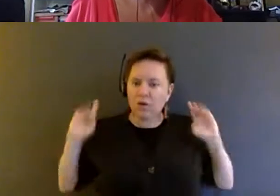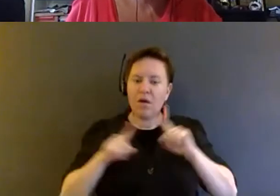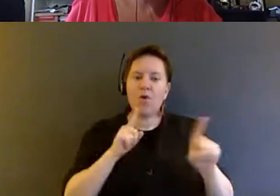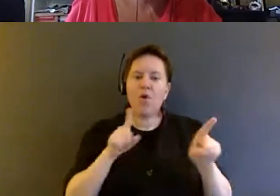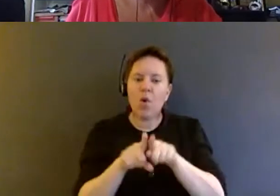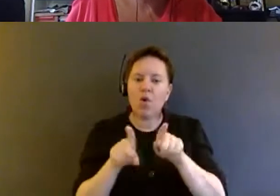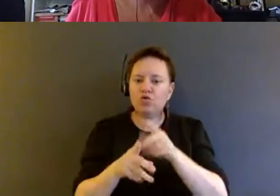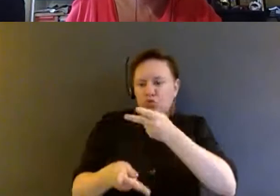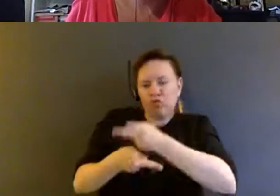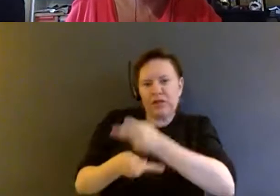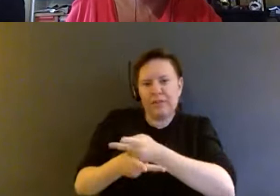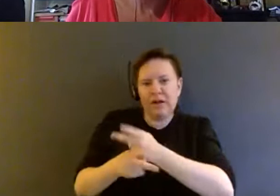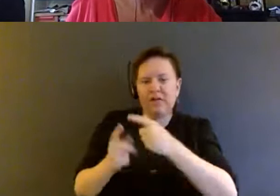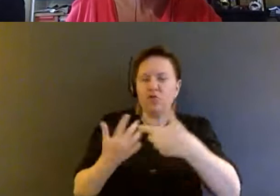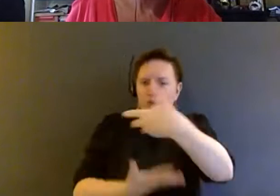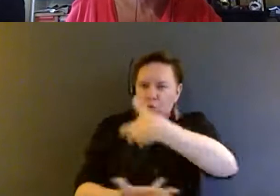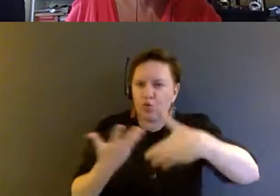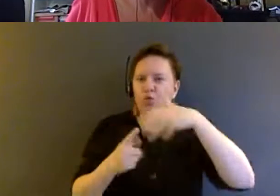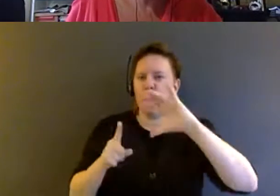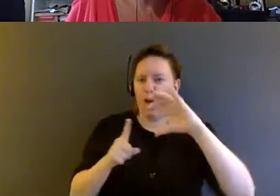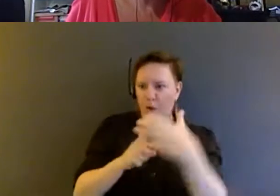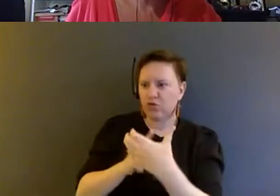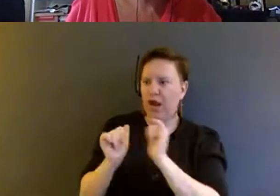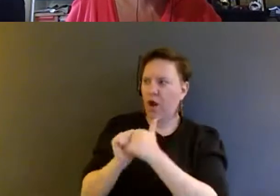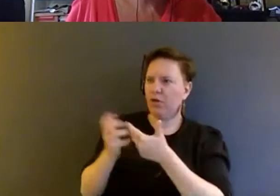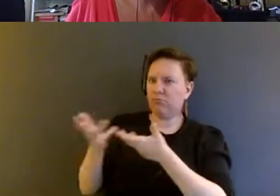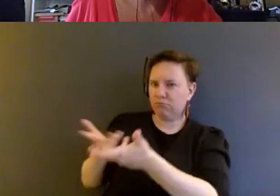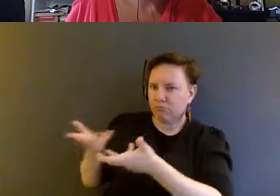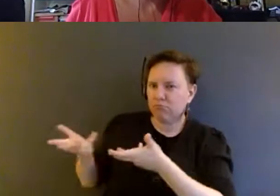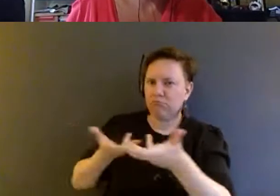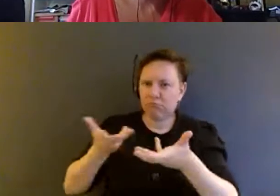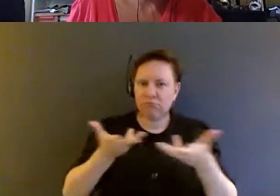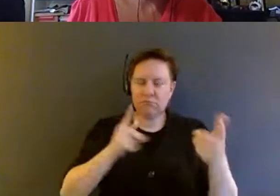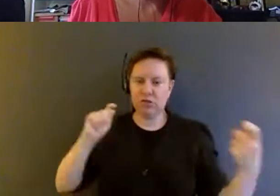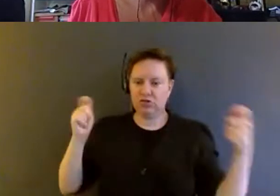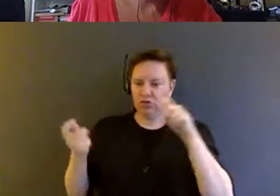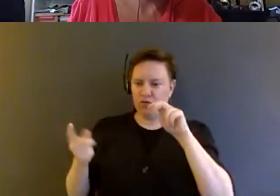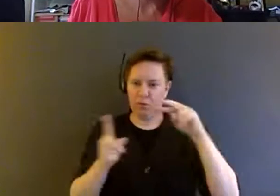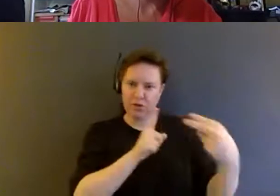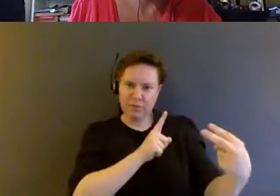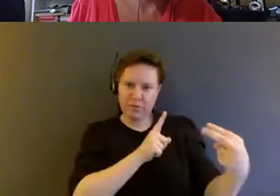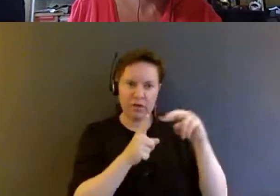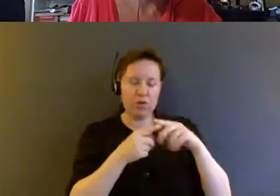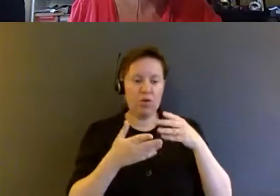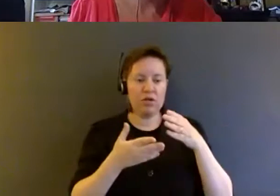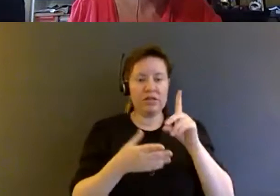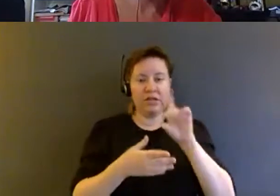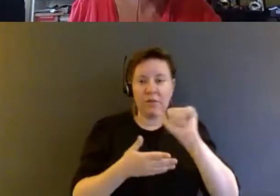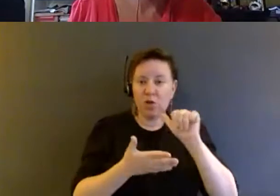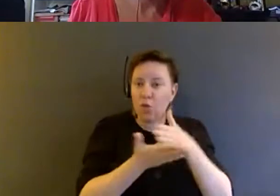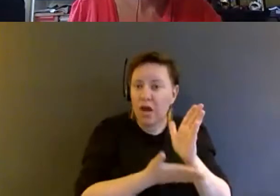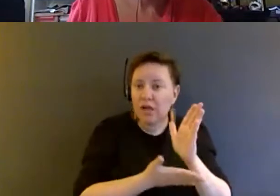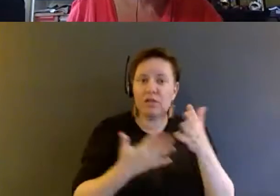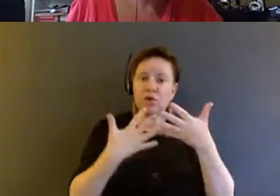of social and culturally, a shift in perspective towards disability rights, inclusion, and perhaps justice.